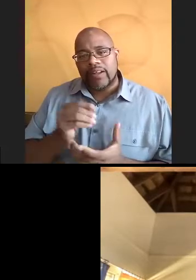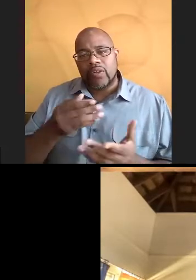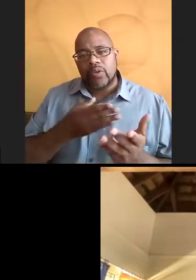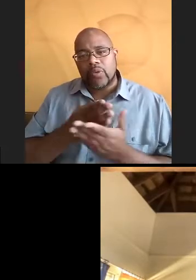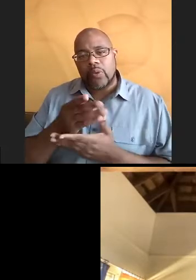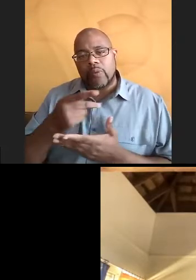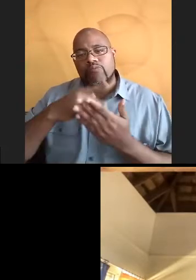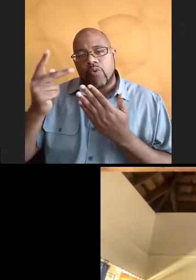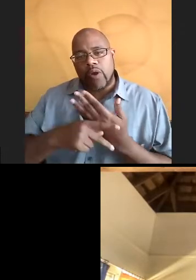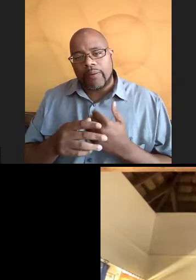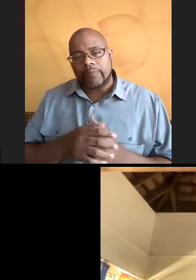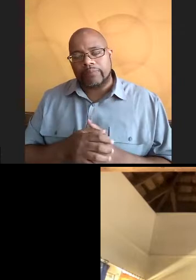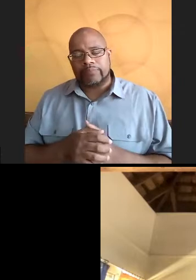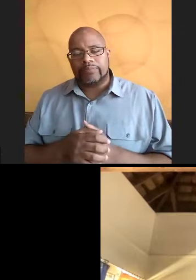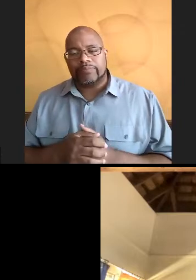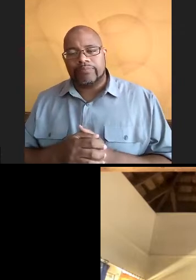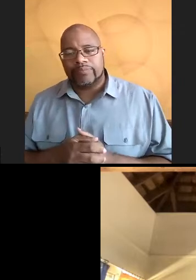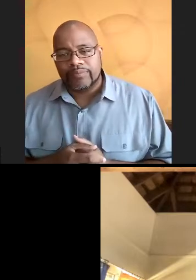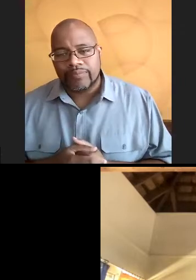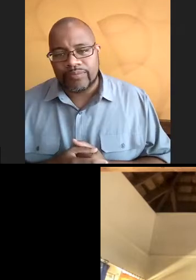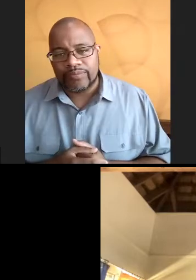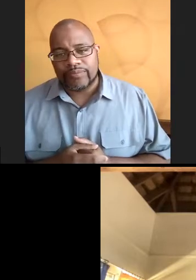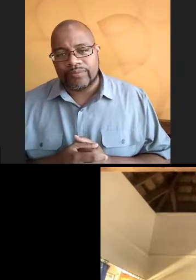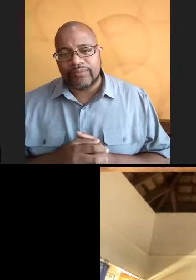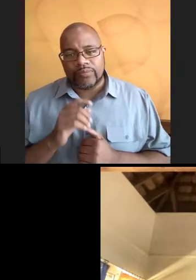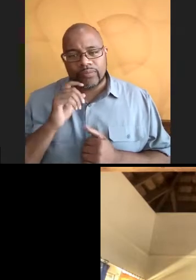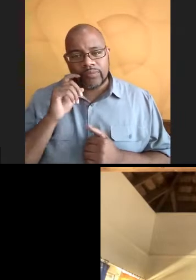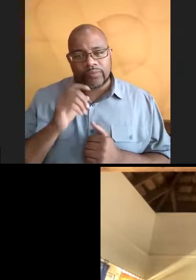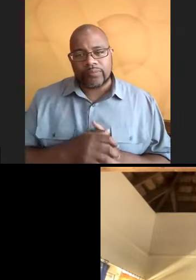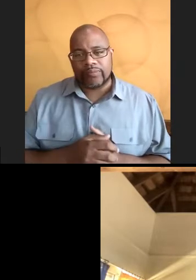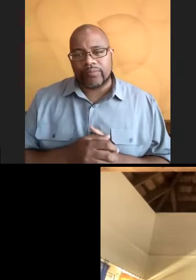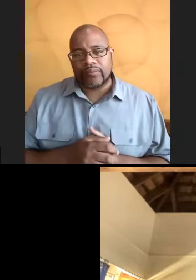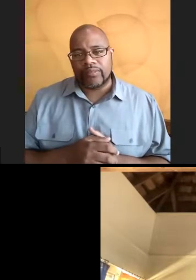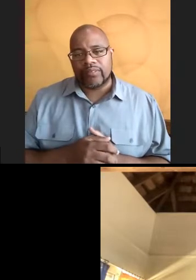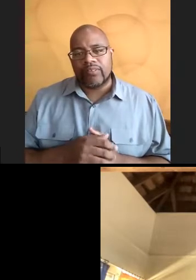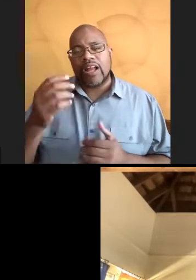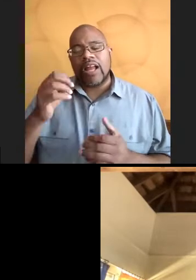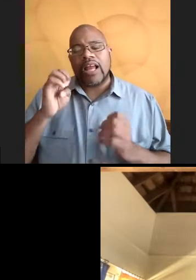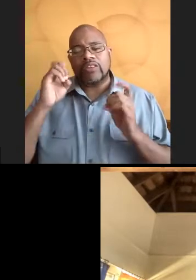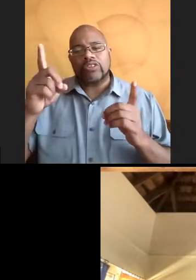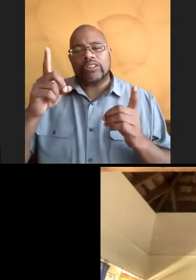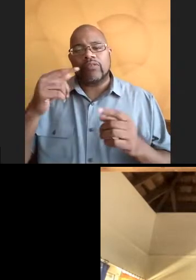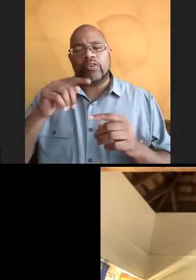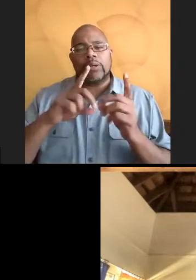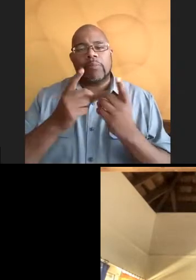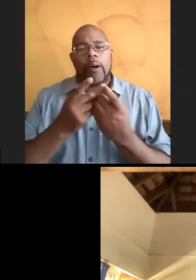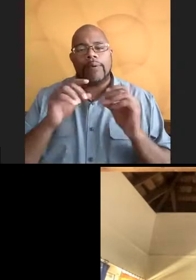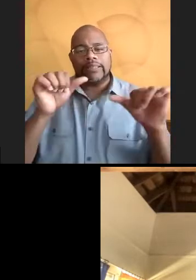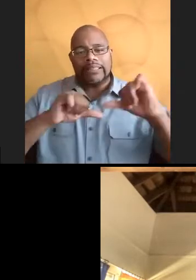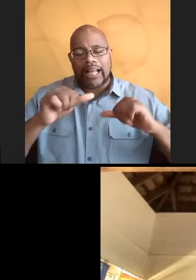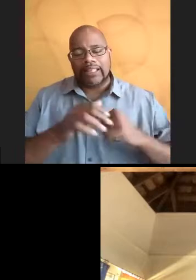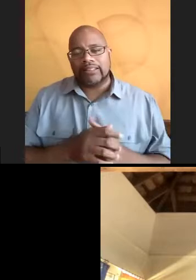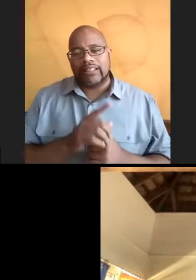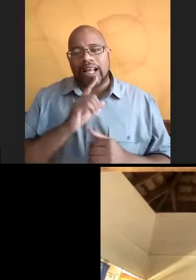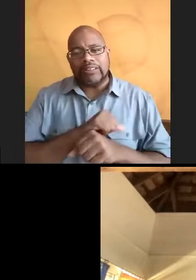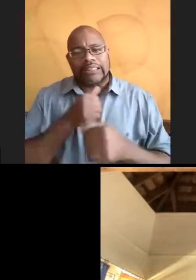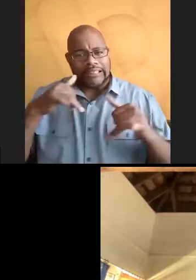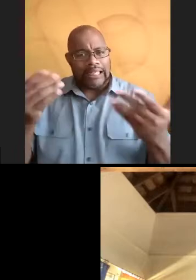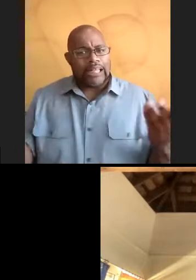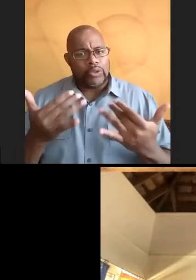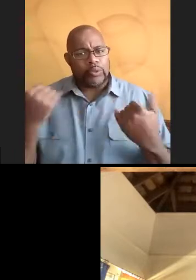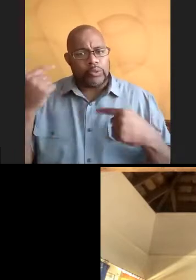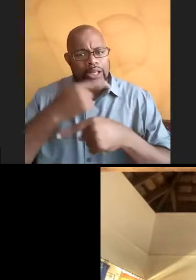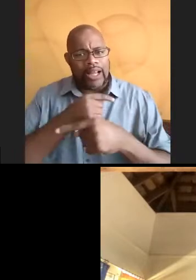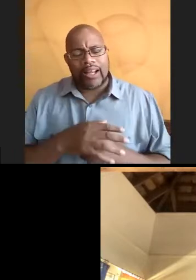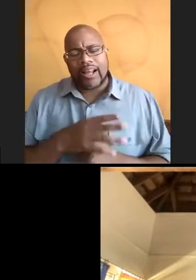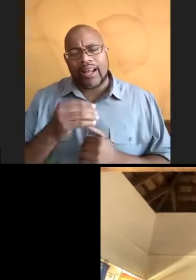program called Teen Research and Education in Environmental Science, it's actually still around today. So